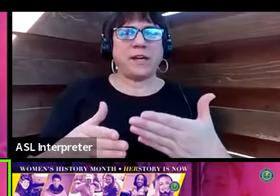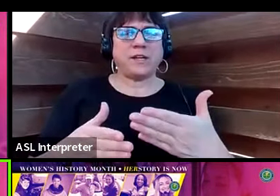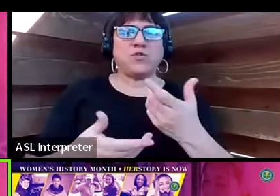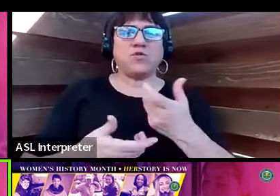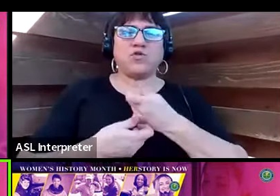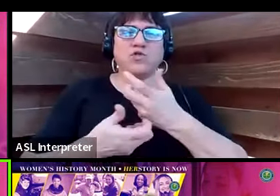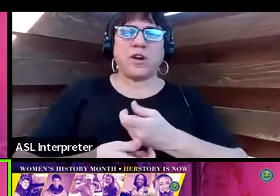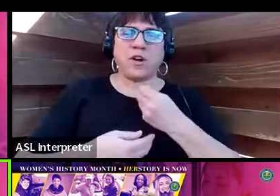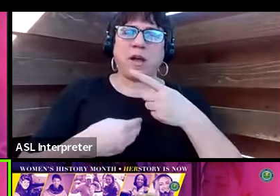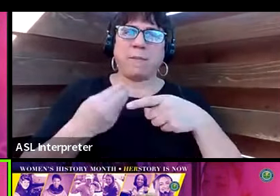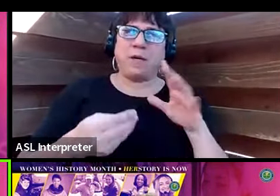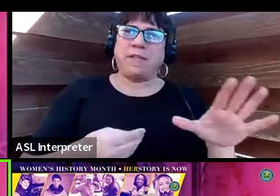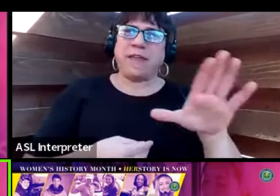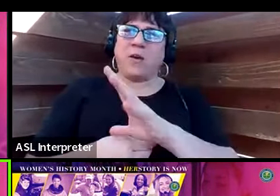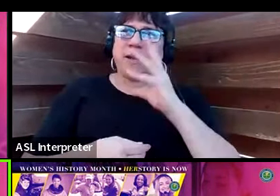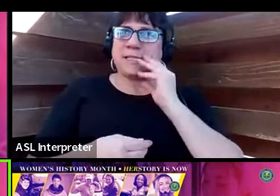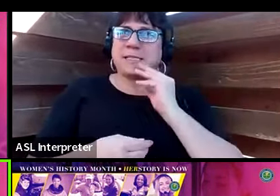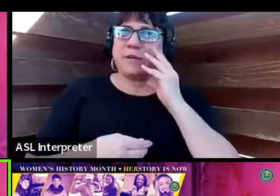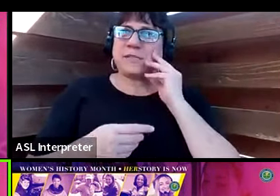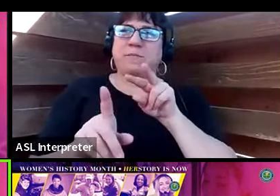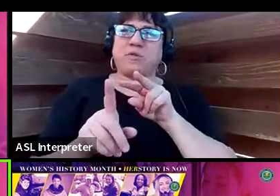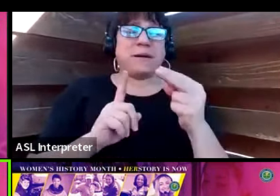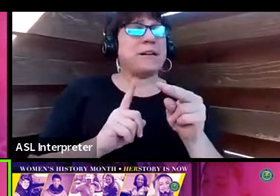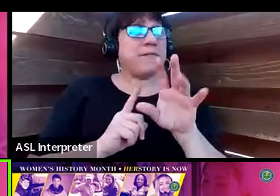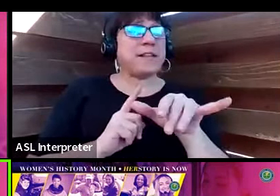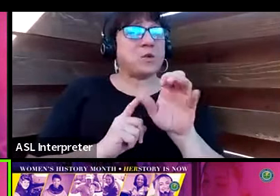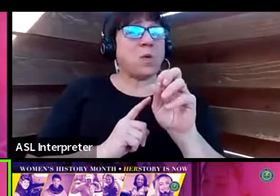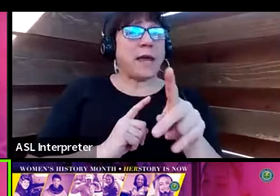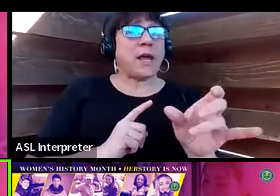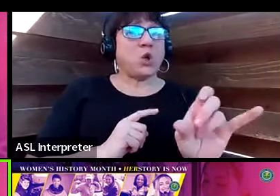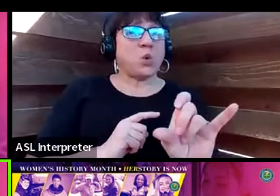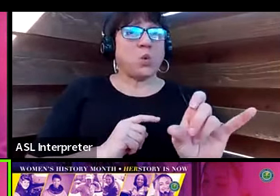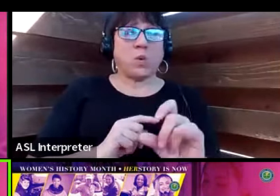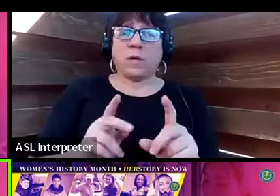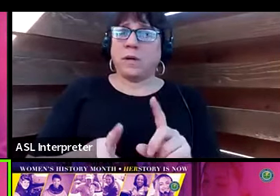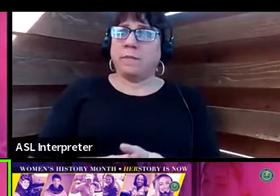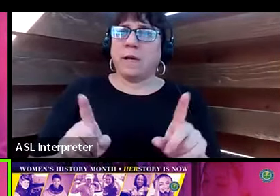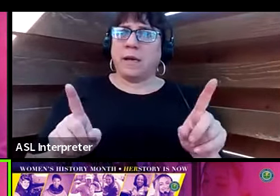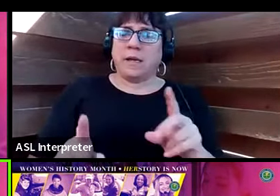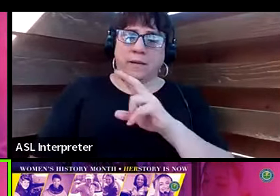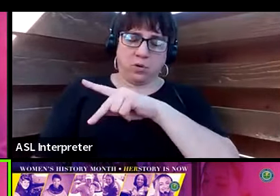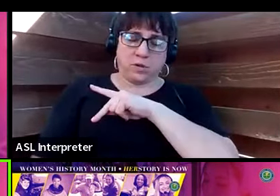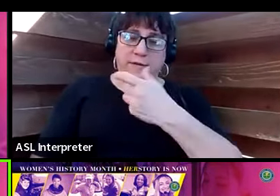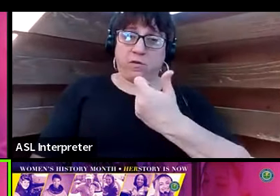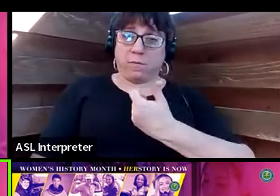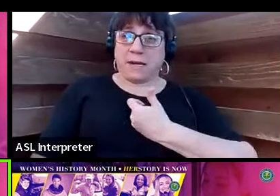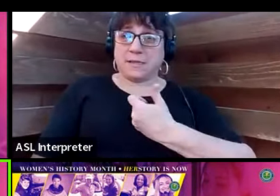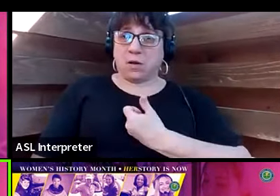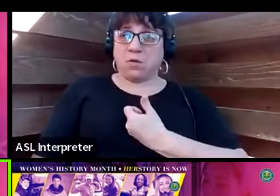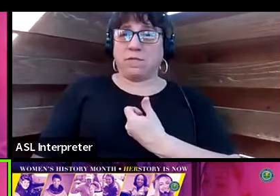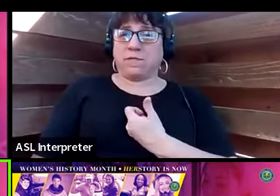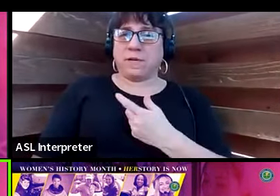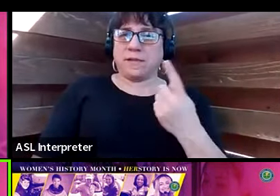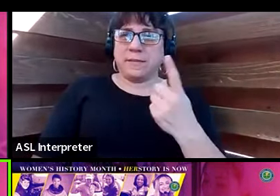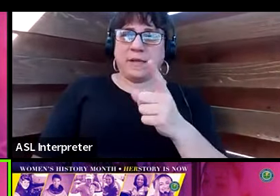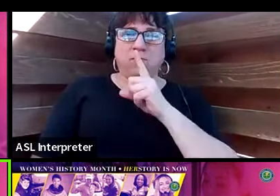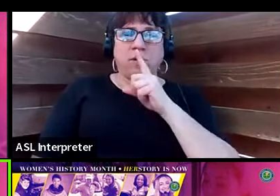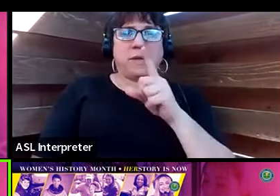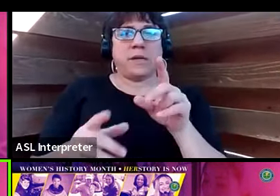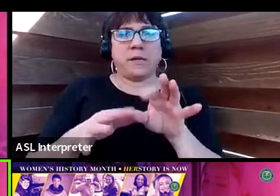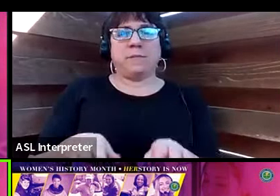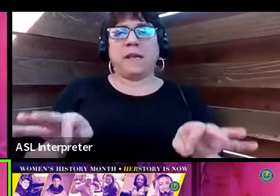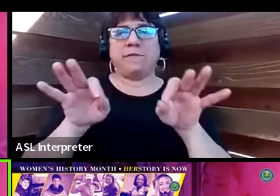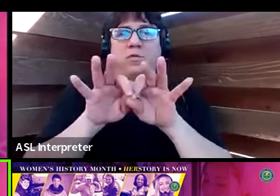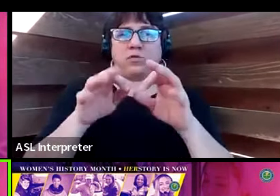own experiences and their perspectives. And I think that's okay, too. So, just speaking personally for myself, something that's been really meaningful